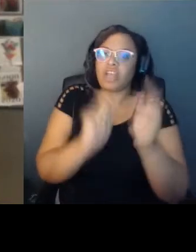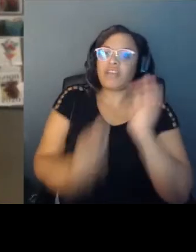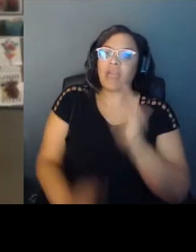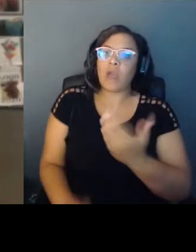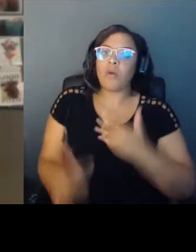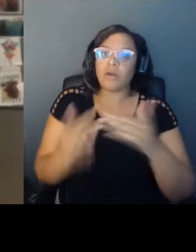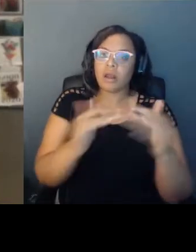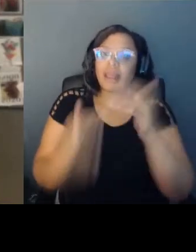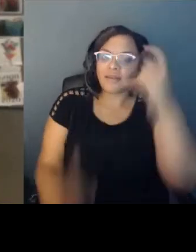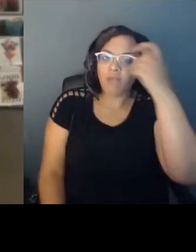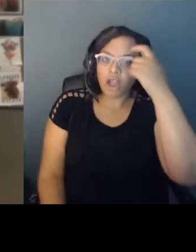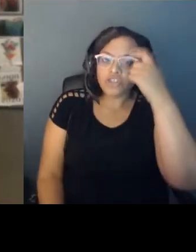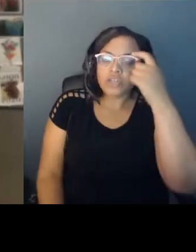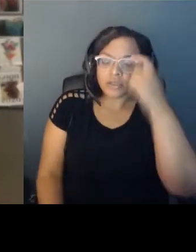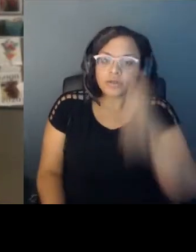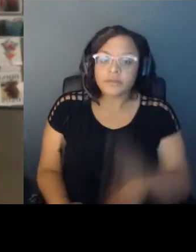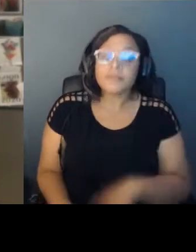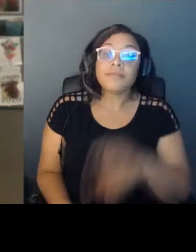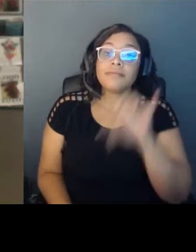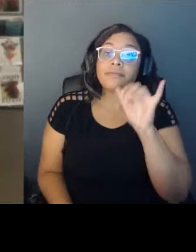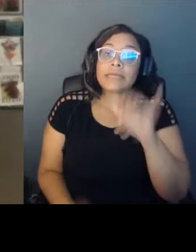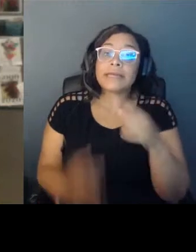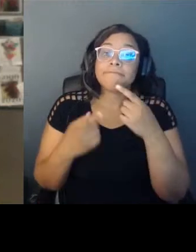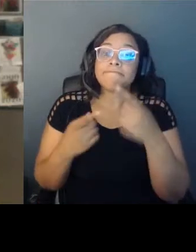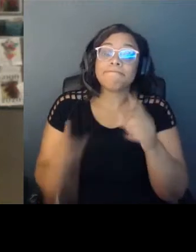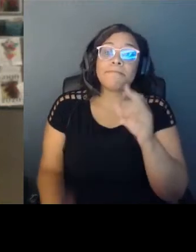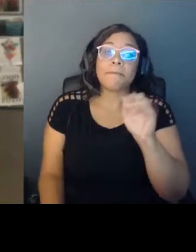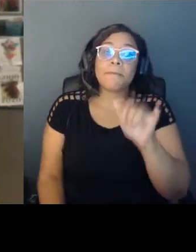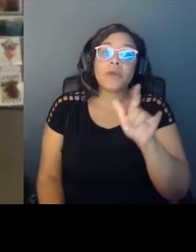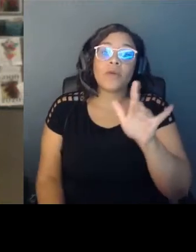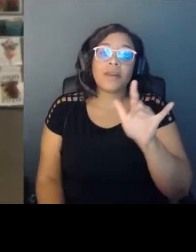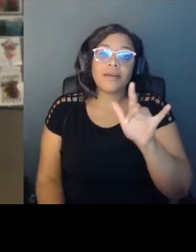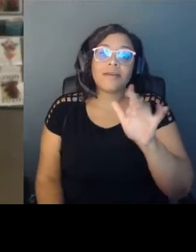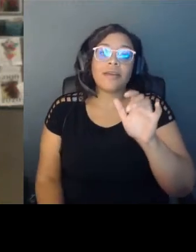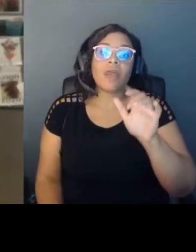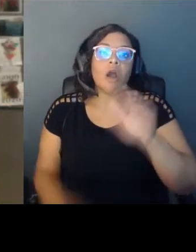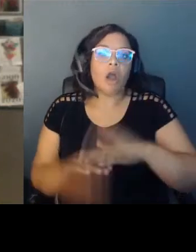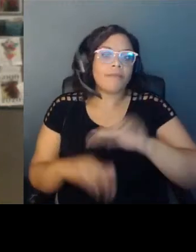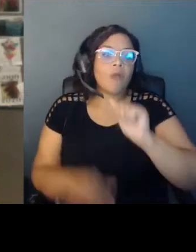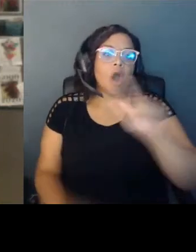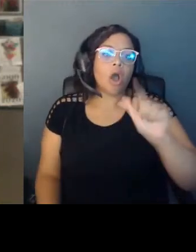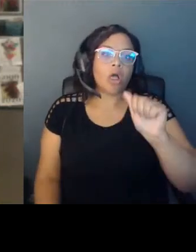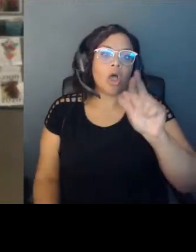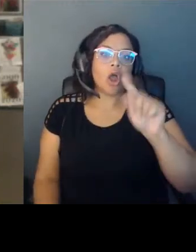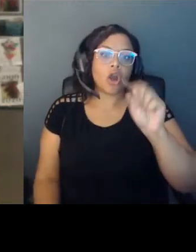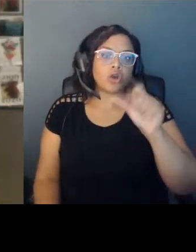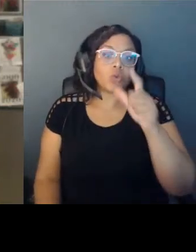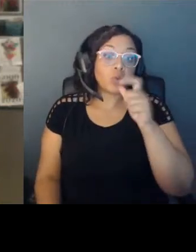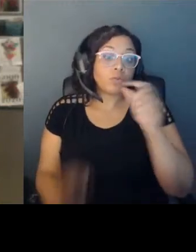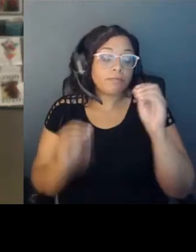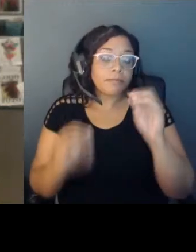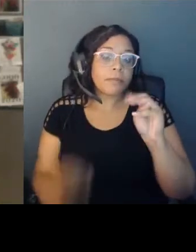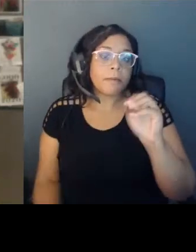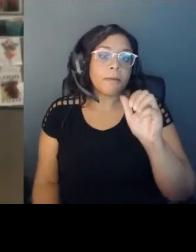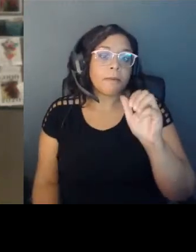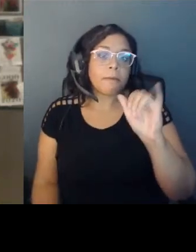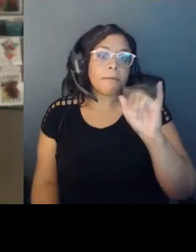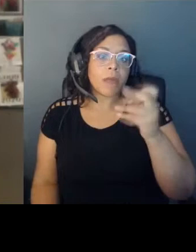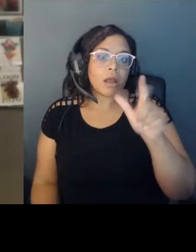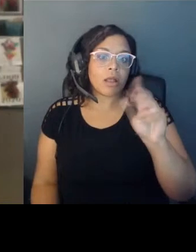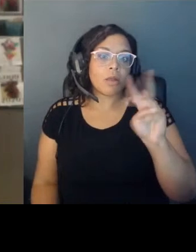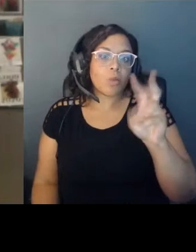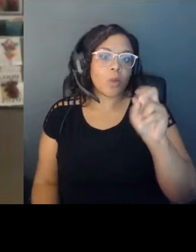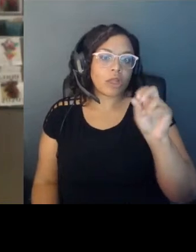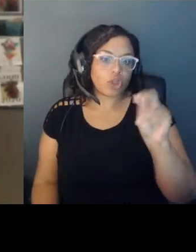25th at 8 30 p.m. Eastern on All Arts with Michael Muenso honors George Floyd, a powerful concert